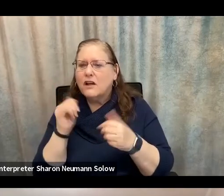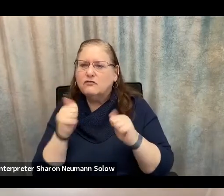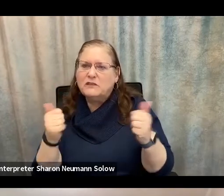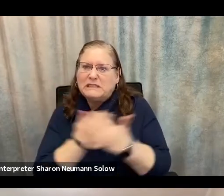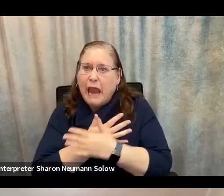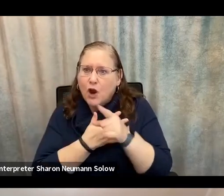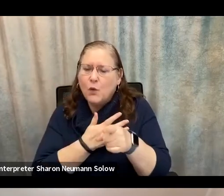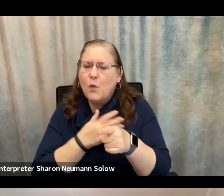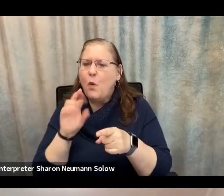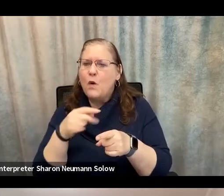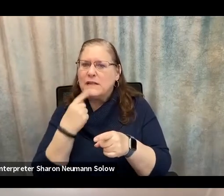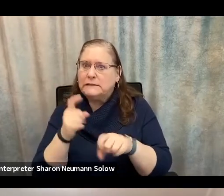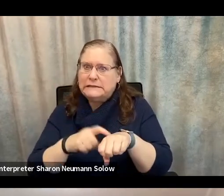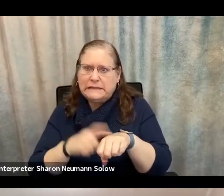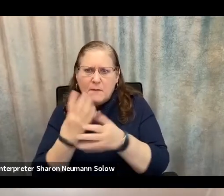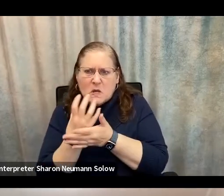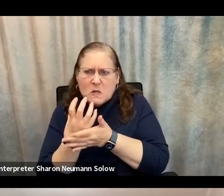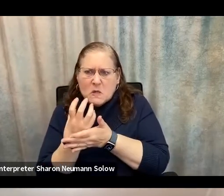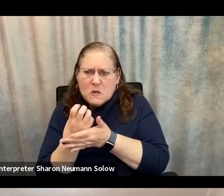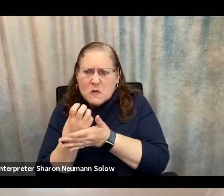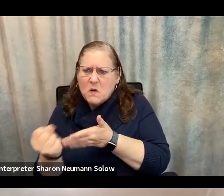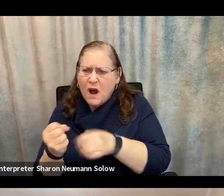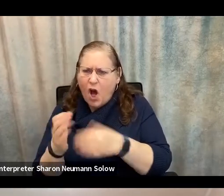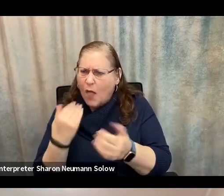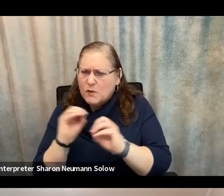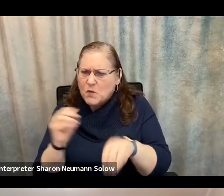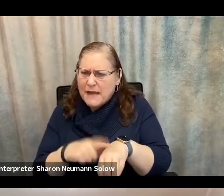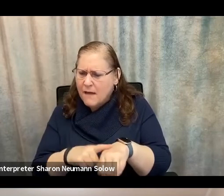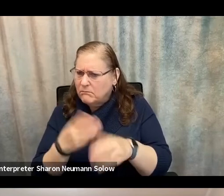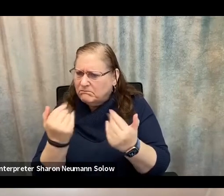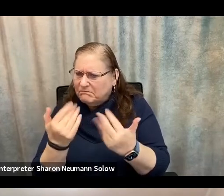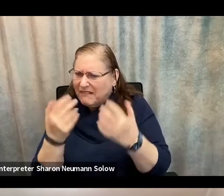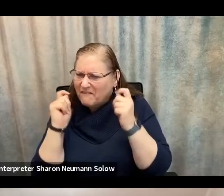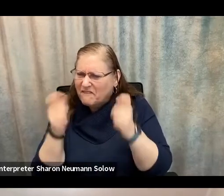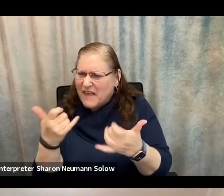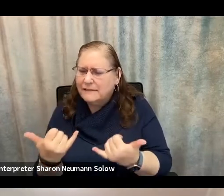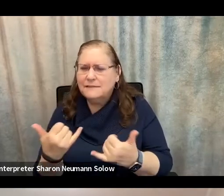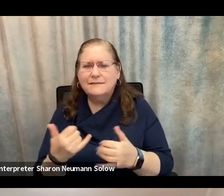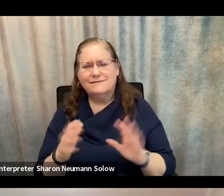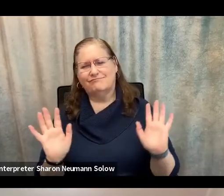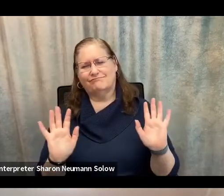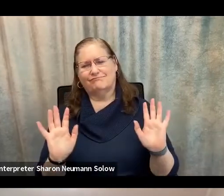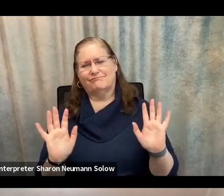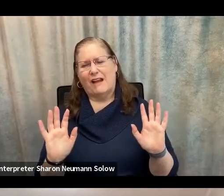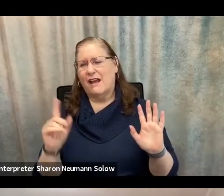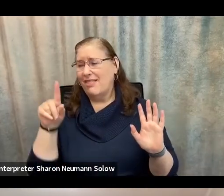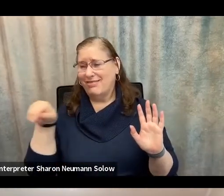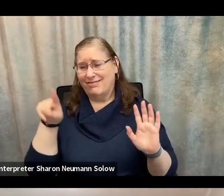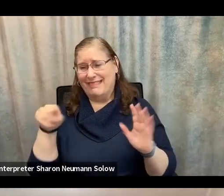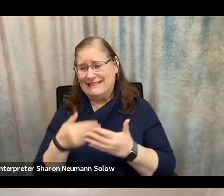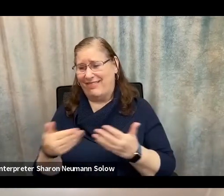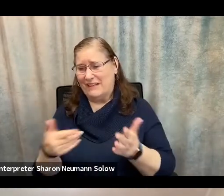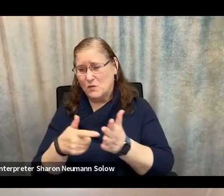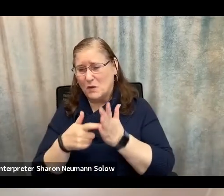hey, time is of the essence. You need to do this immediately. None of this stuff typically requires immediate action.